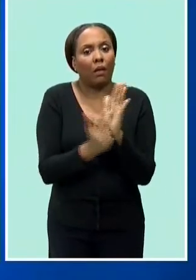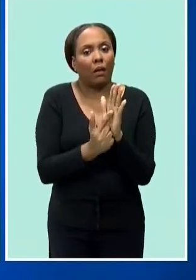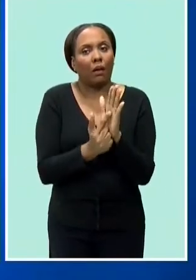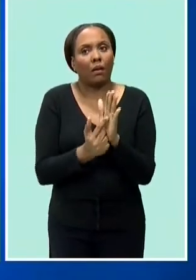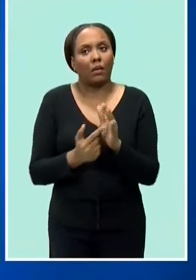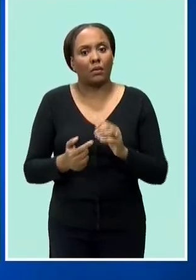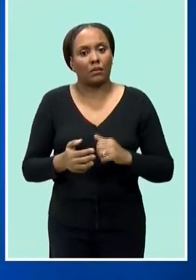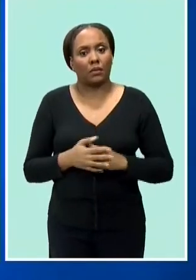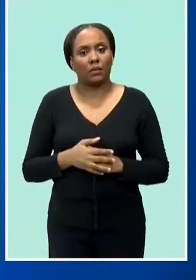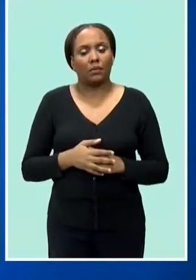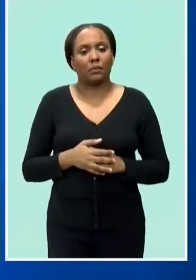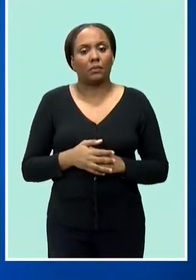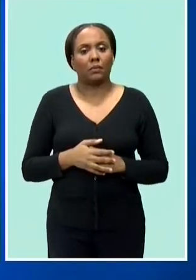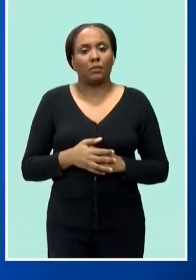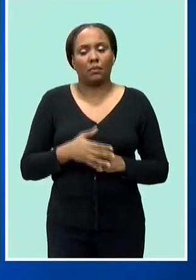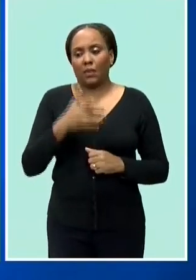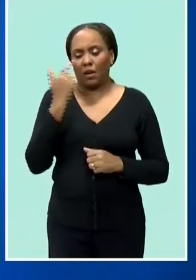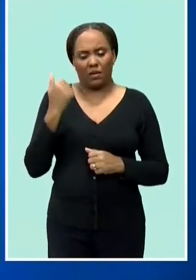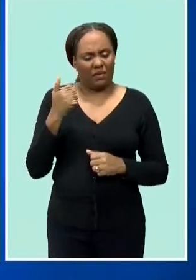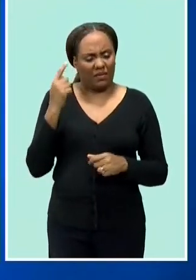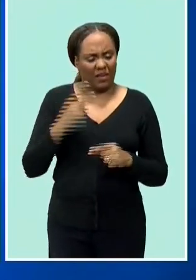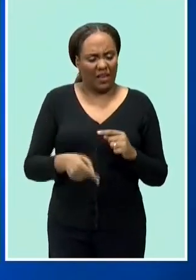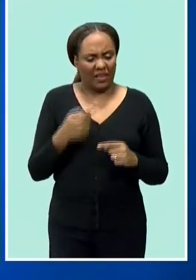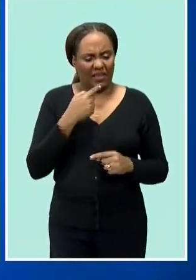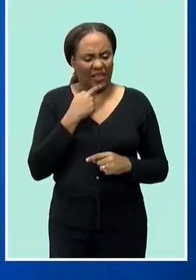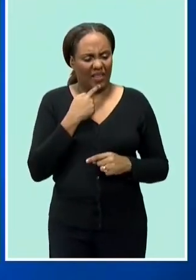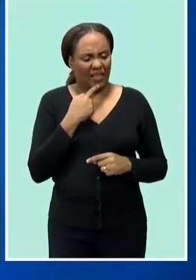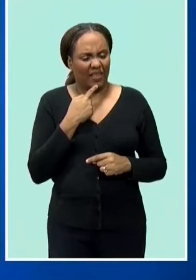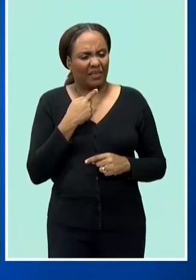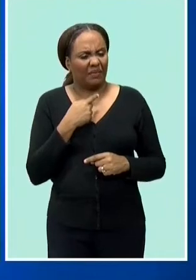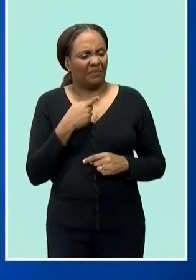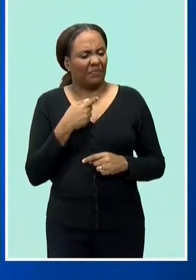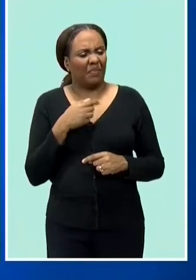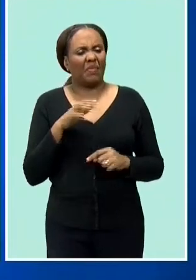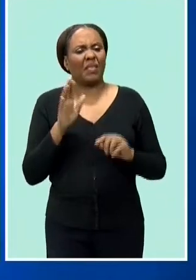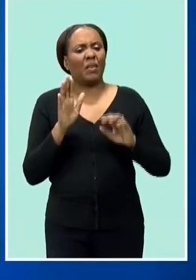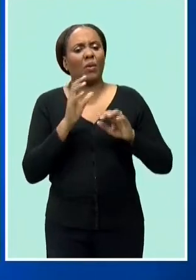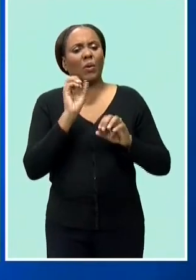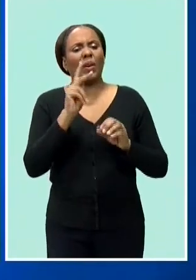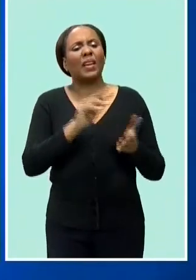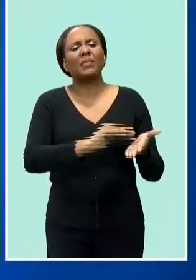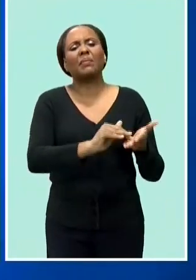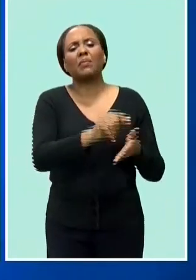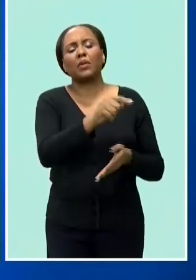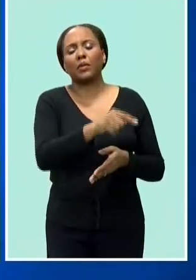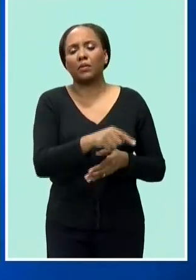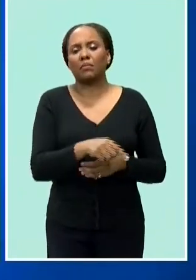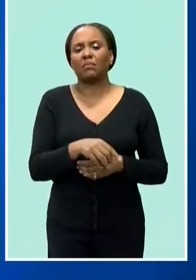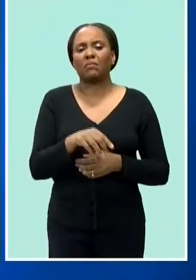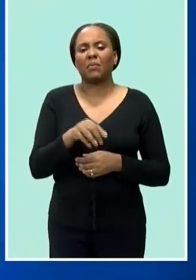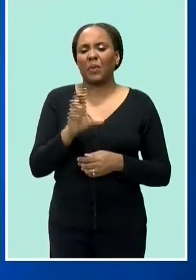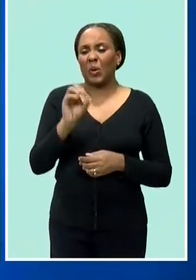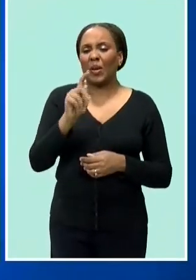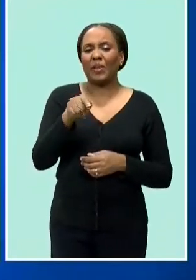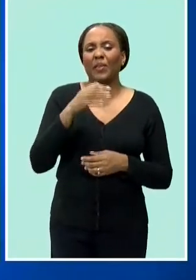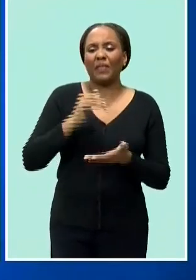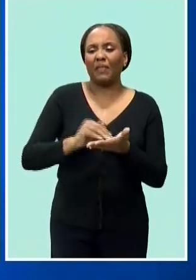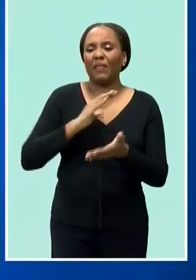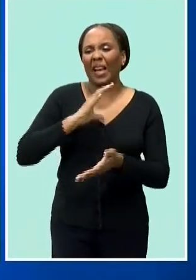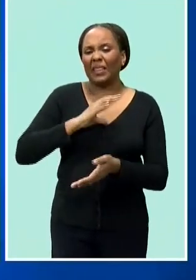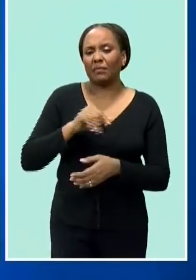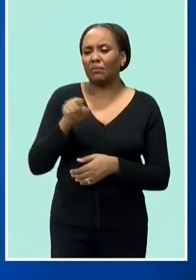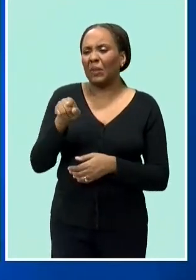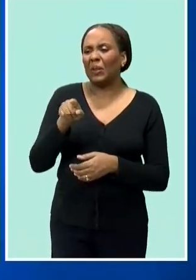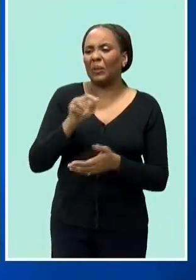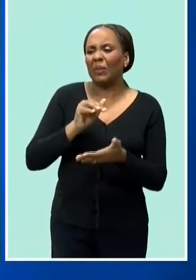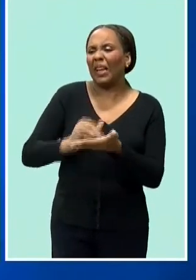you have allowed some others to to to go on unchecked so yes they do have a rule to play as a citizen as